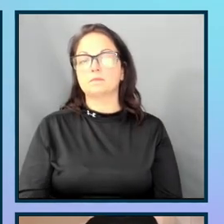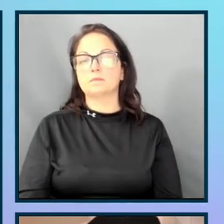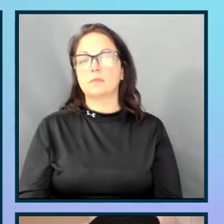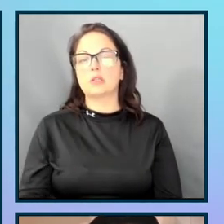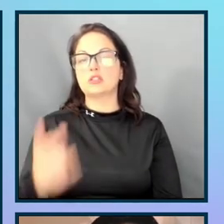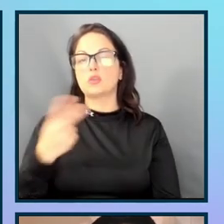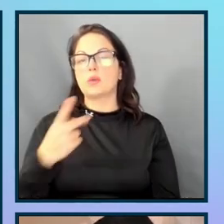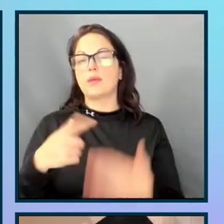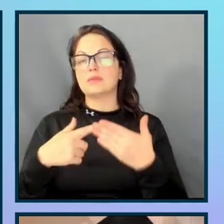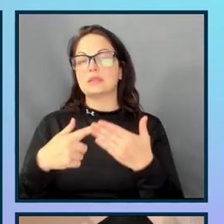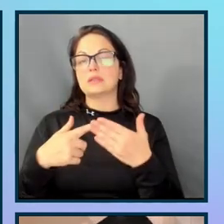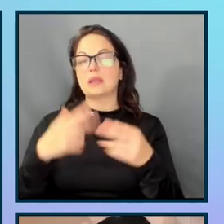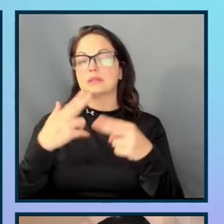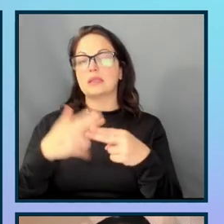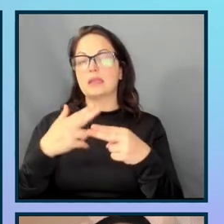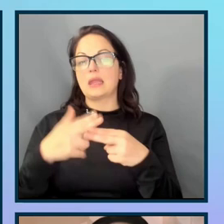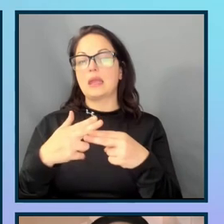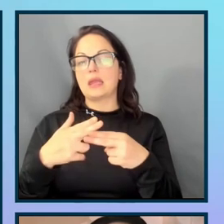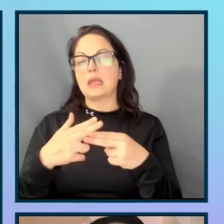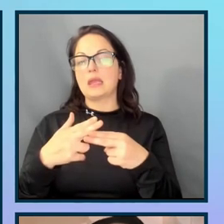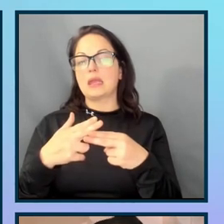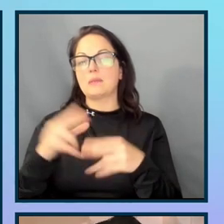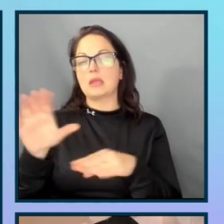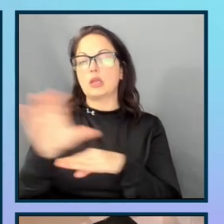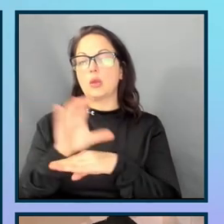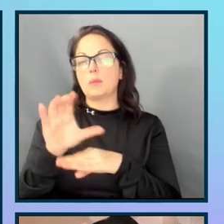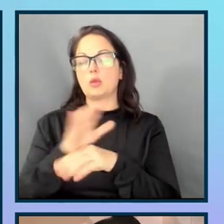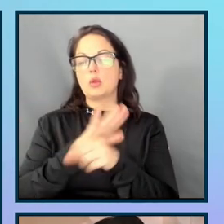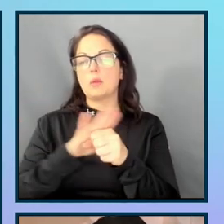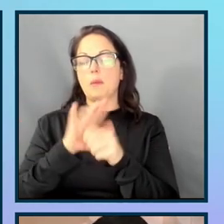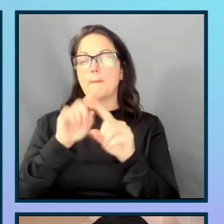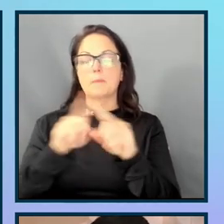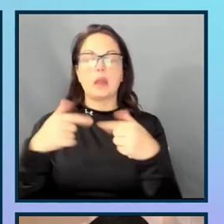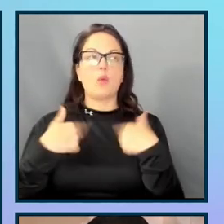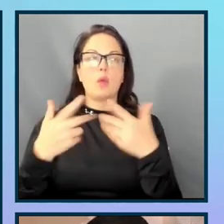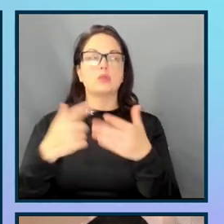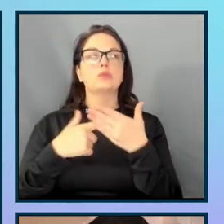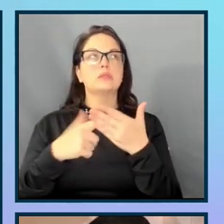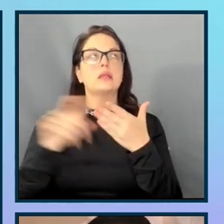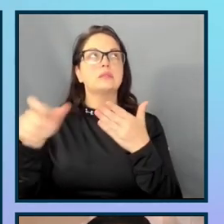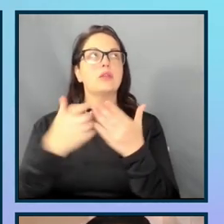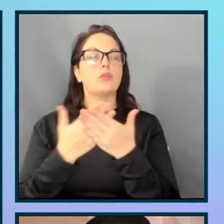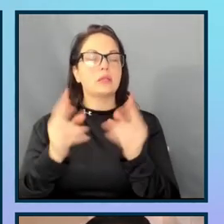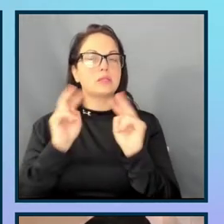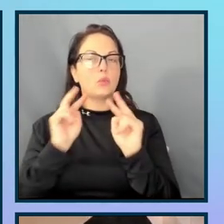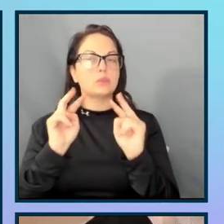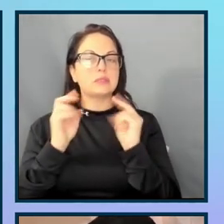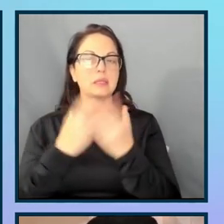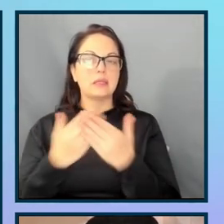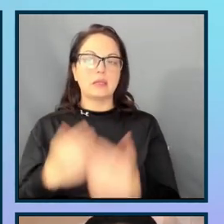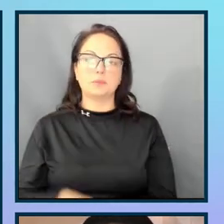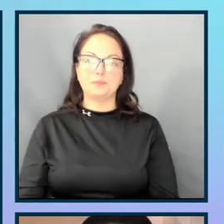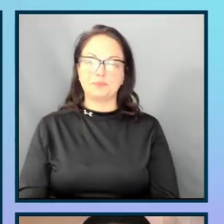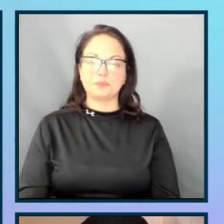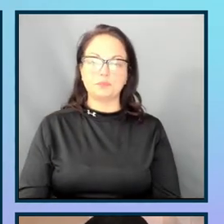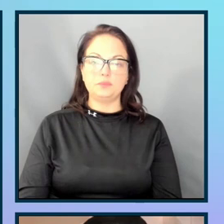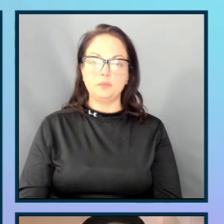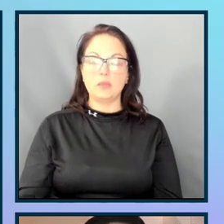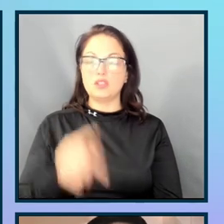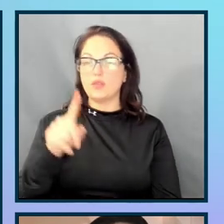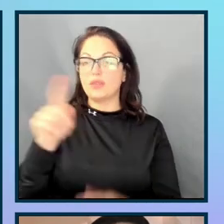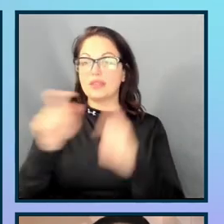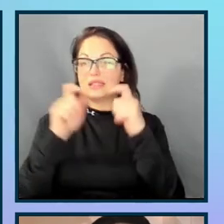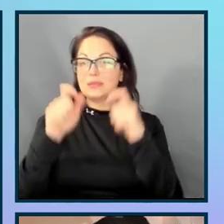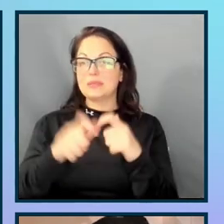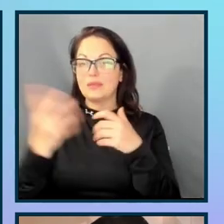about the naming computer property, but I do want to talk about some of the other things we're seeing in here. For this specific input, we see